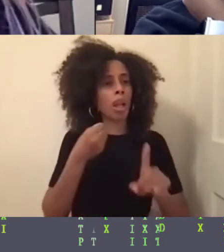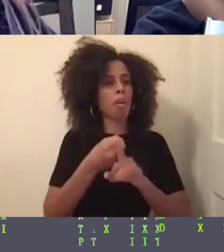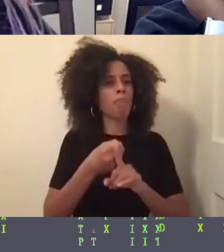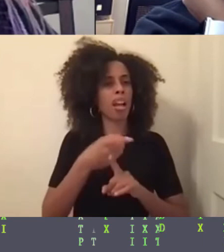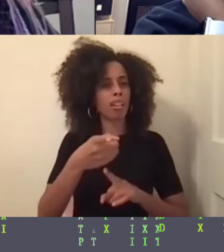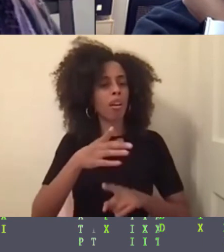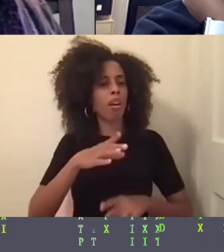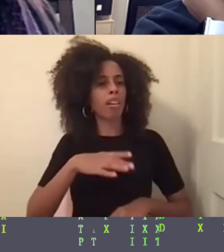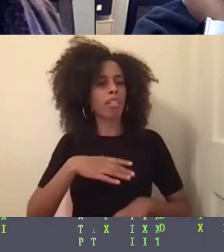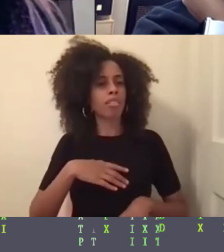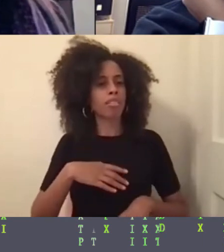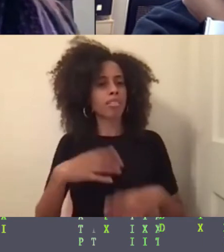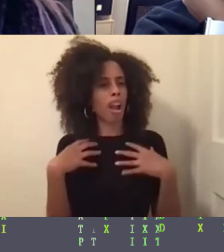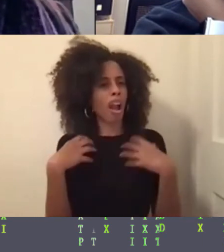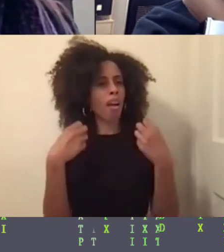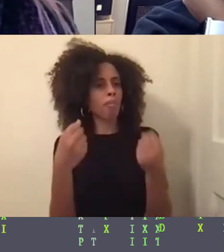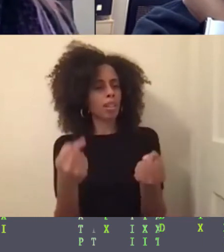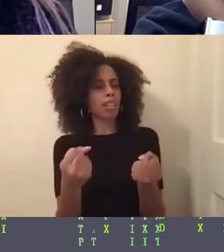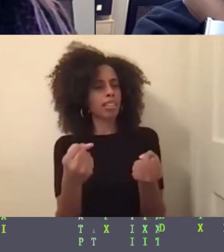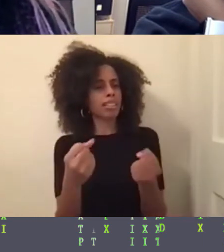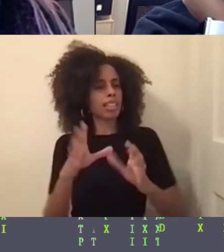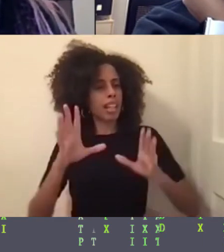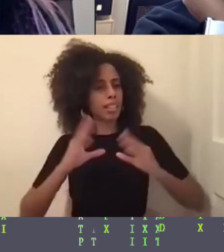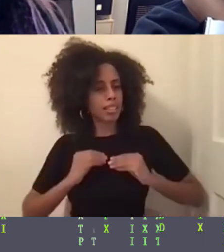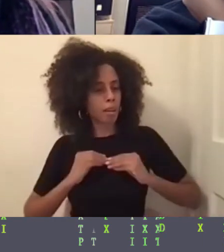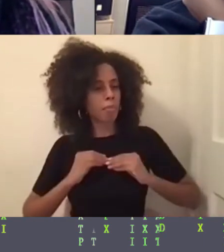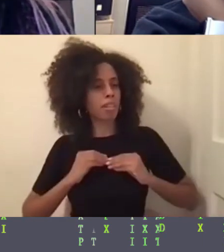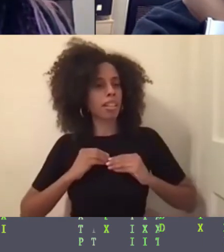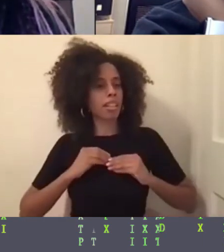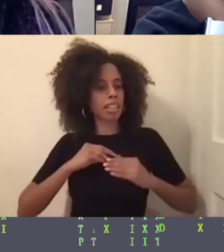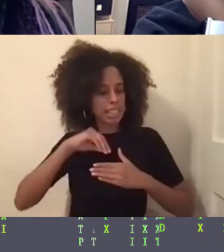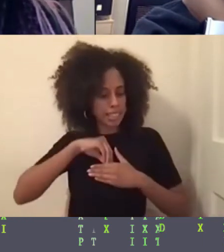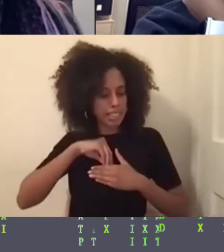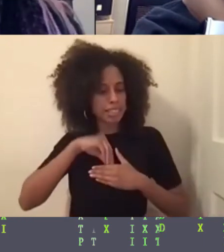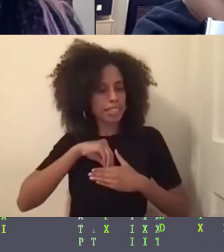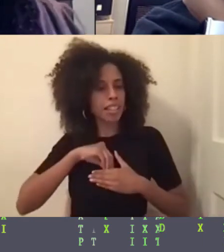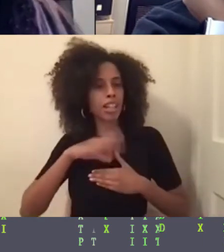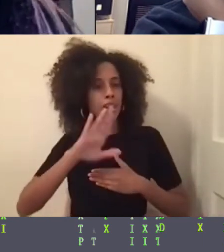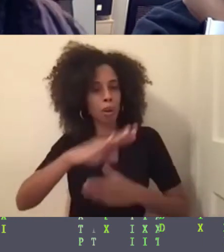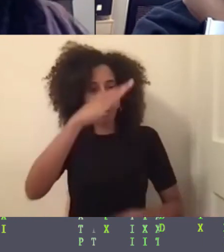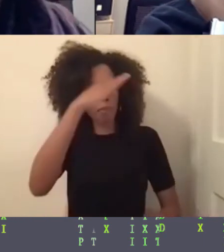blackness. Right. Right. And that's something that you want to walk in confidence in.